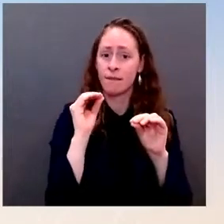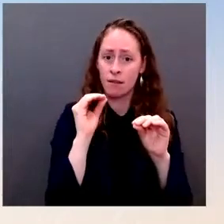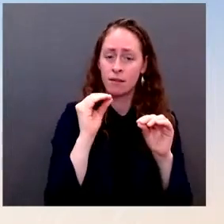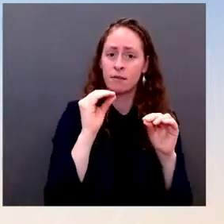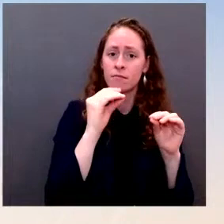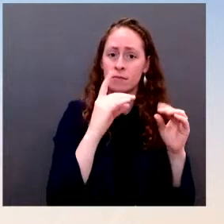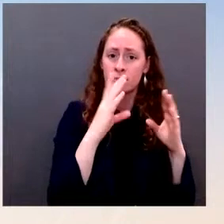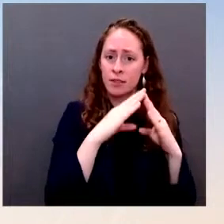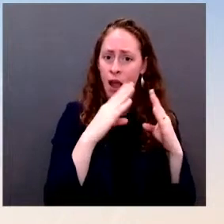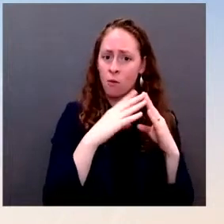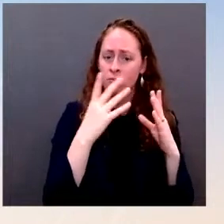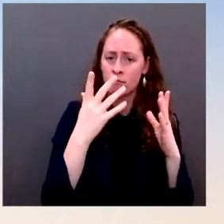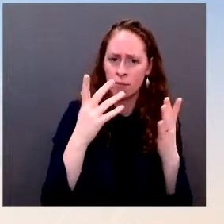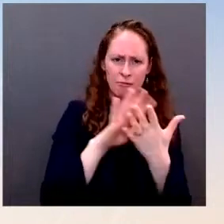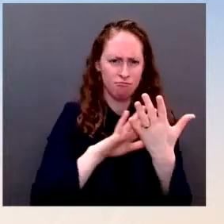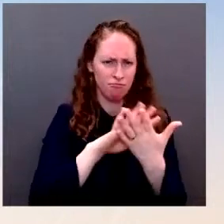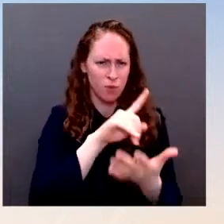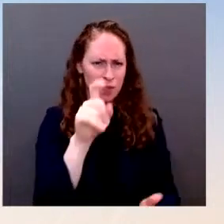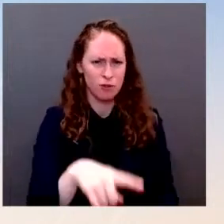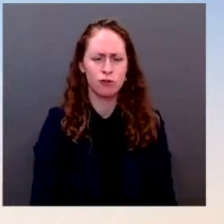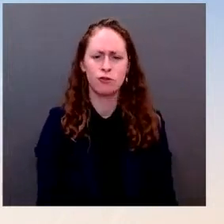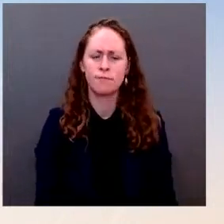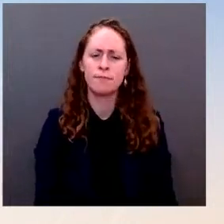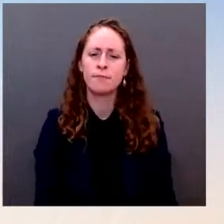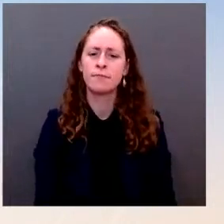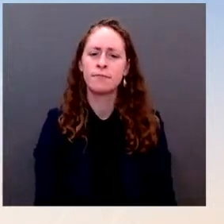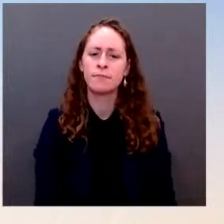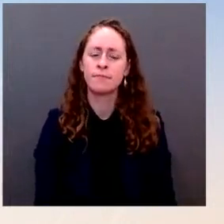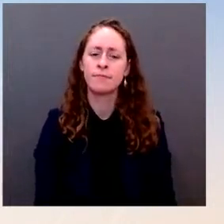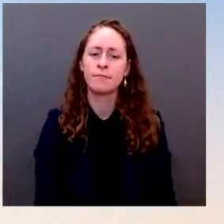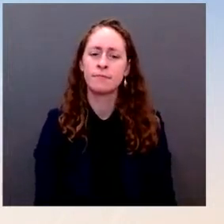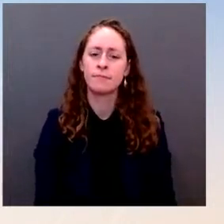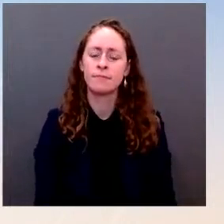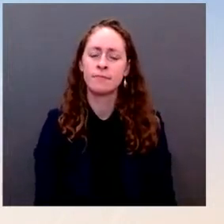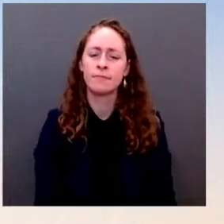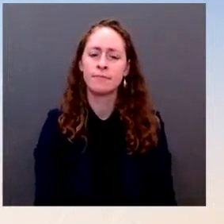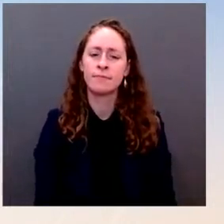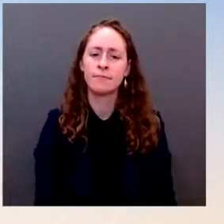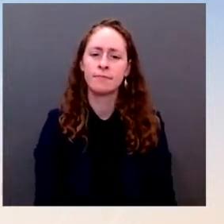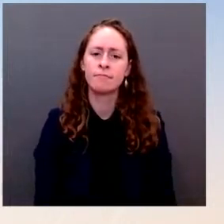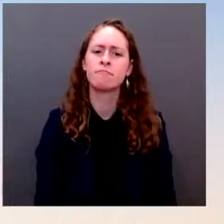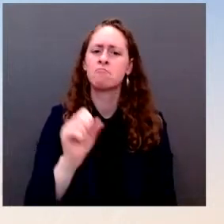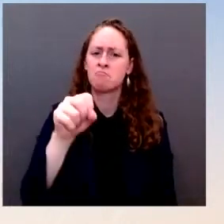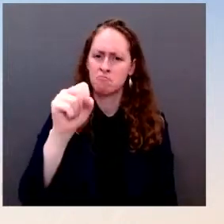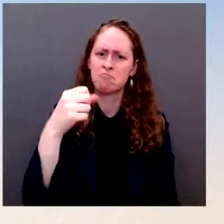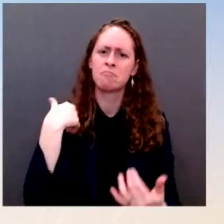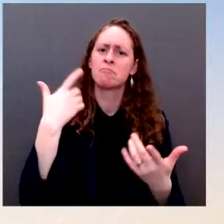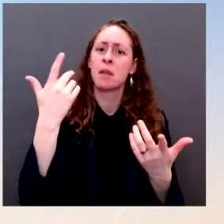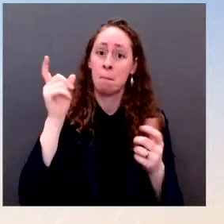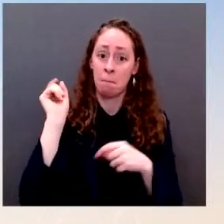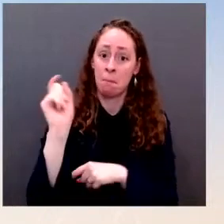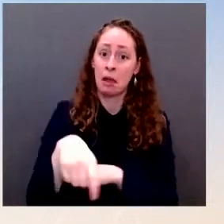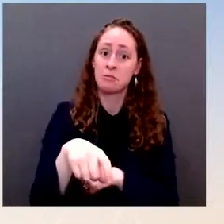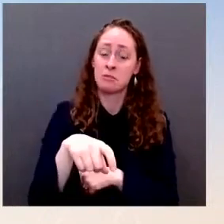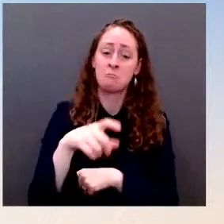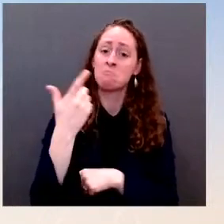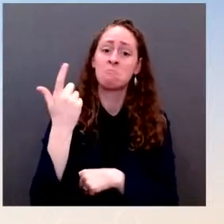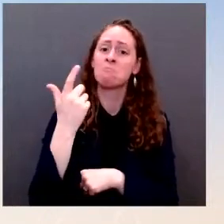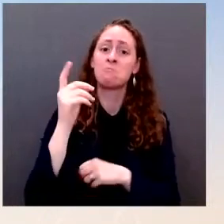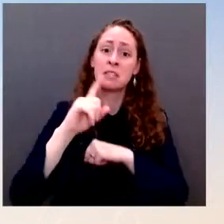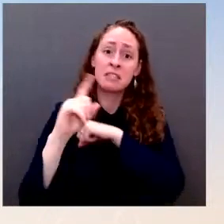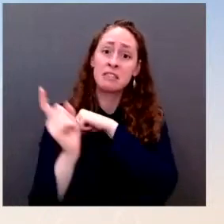with them, but it's not essential for us to implement sanctions, right? It's not required. And so we have had, we have prepared a